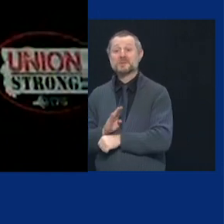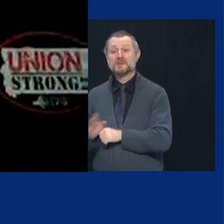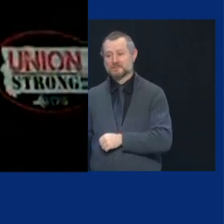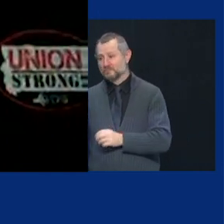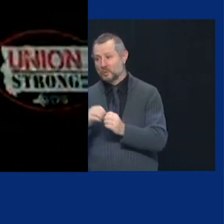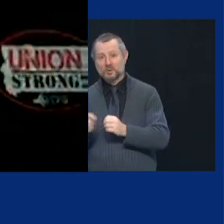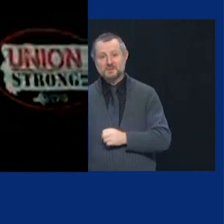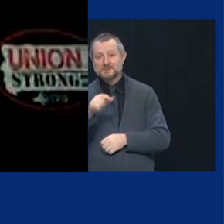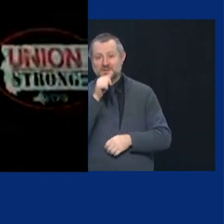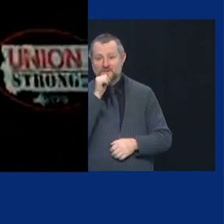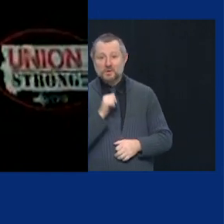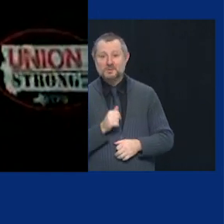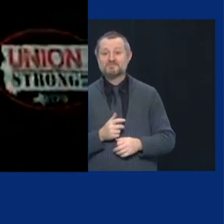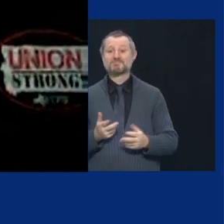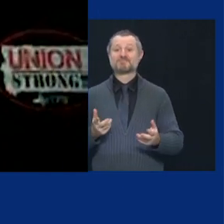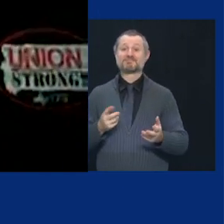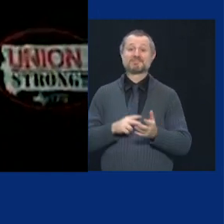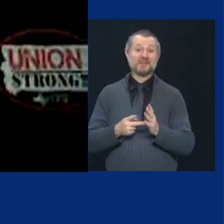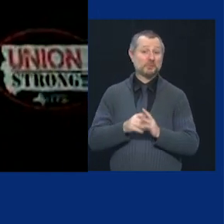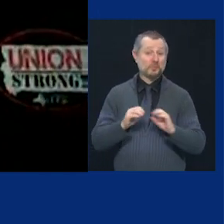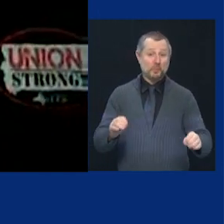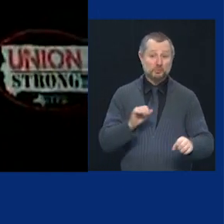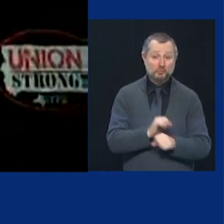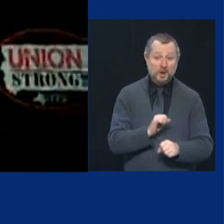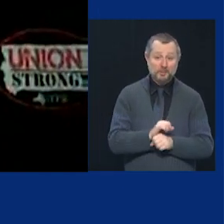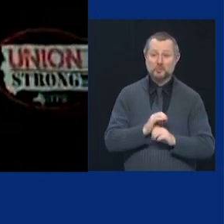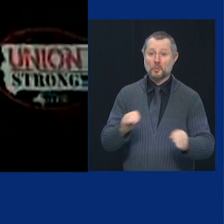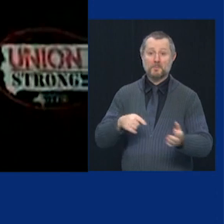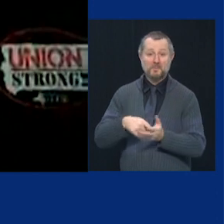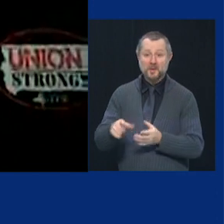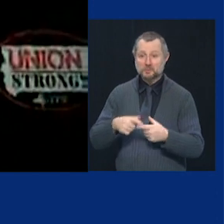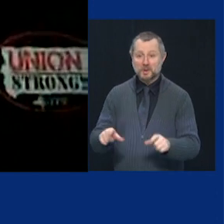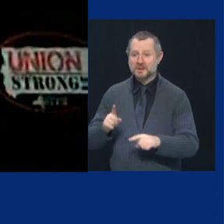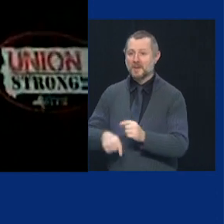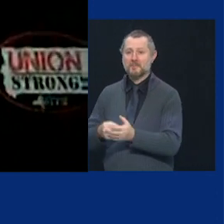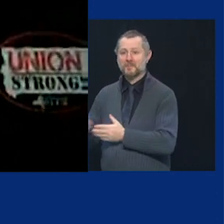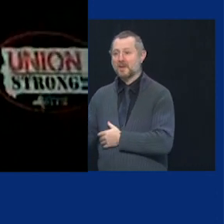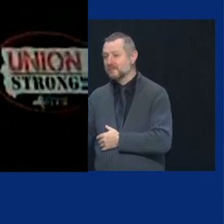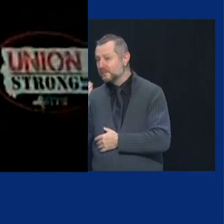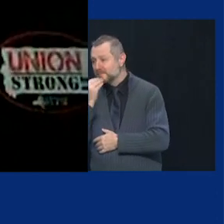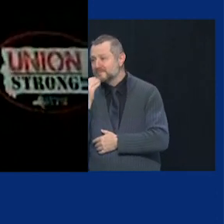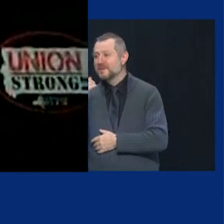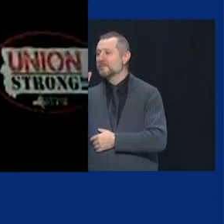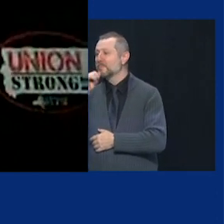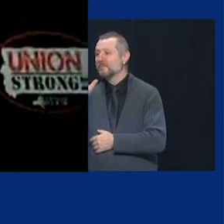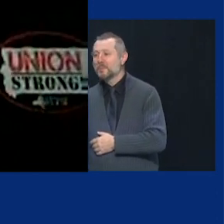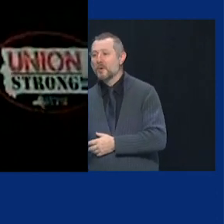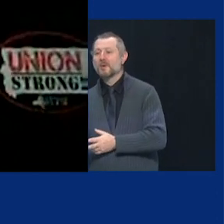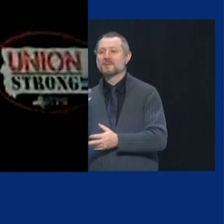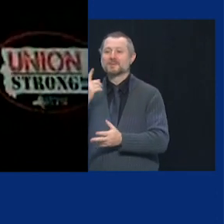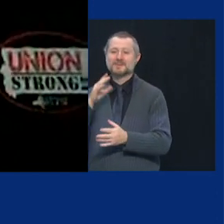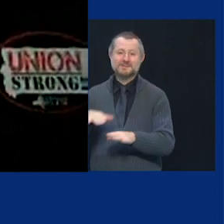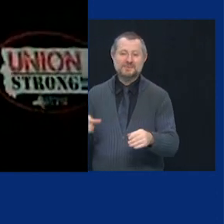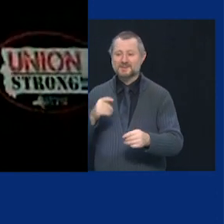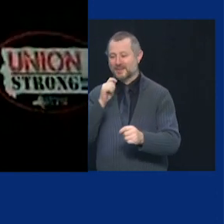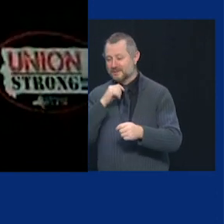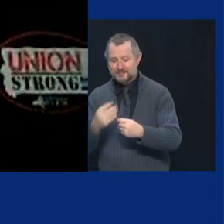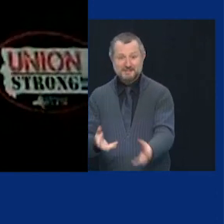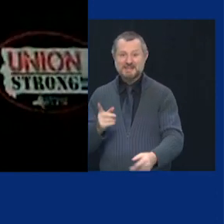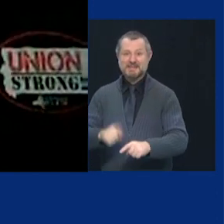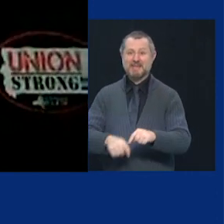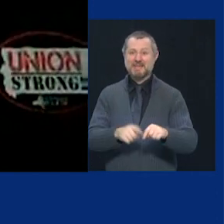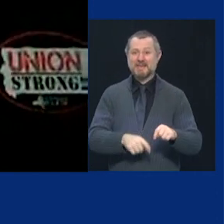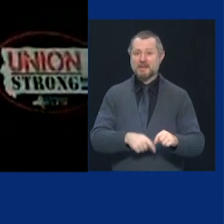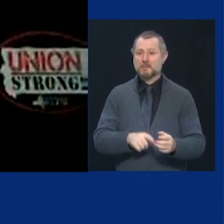a paycheck you can't go to the store buy candy bar for your daughter your son buy a newspaper go to the dry clean you can't